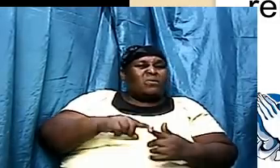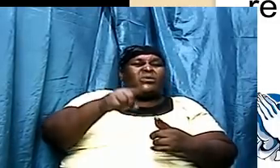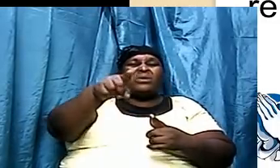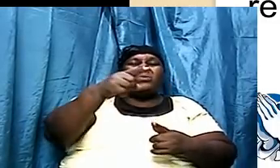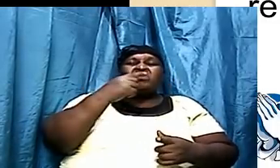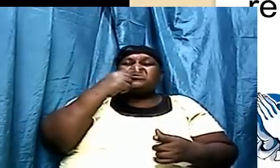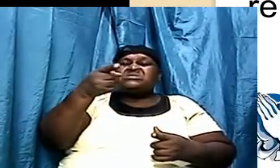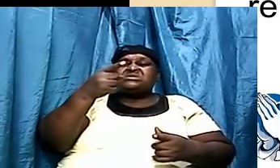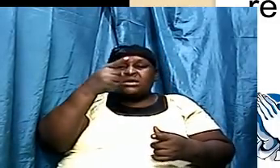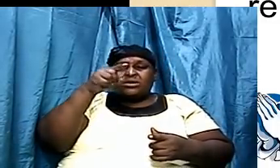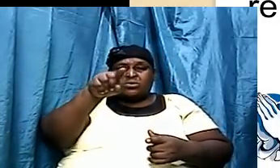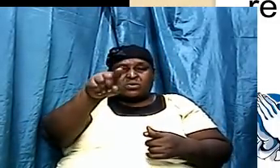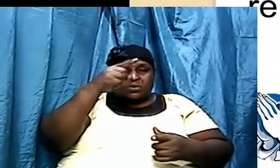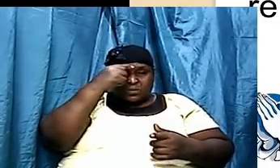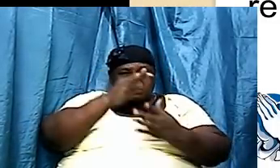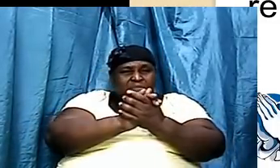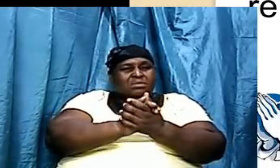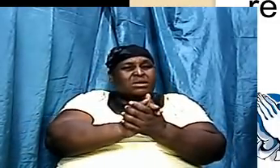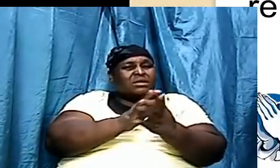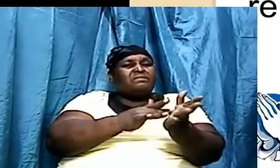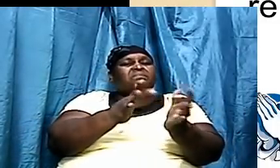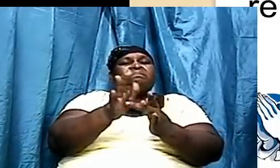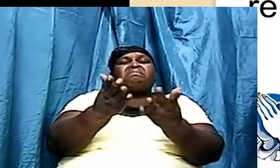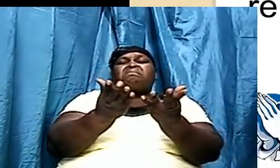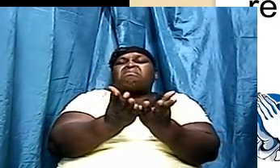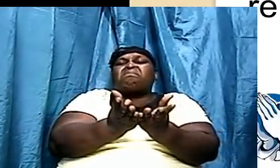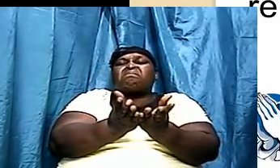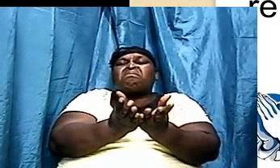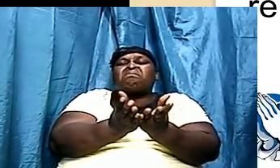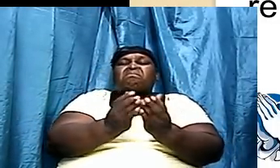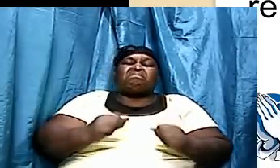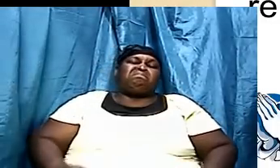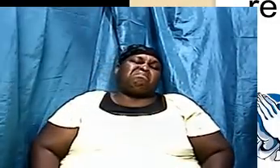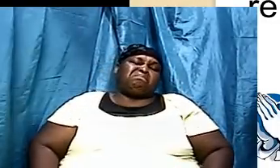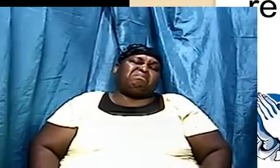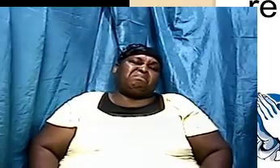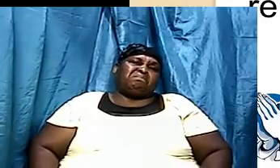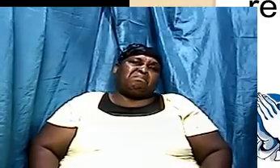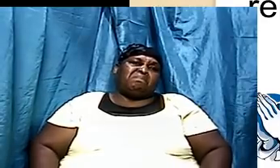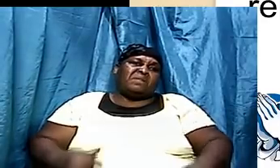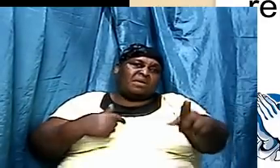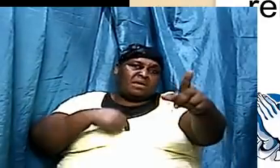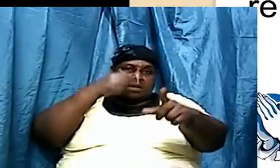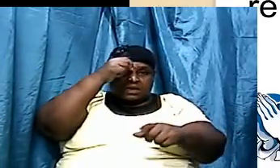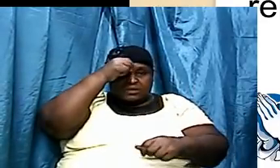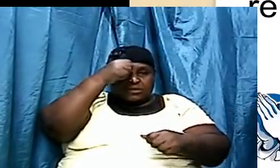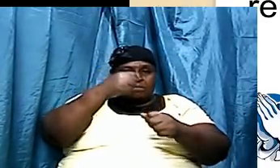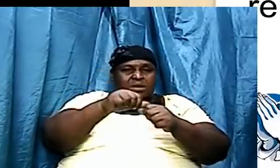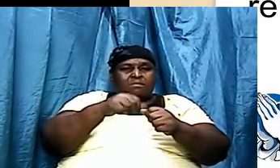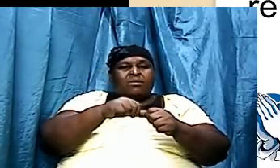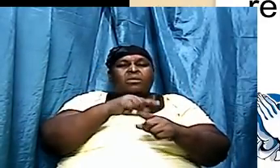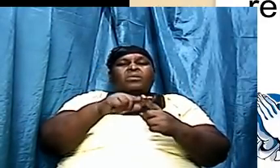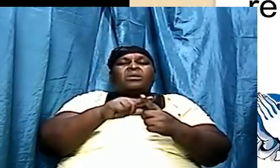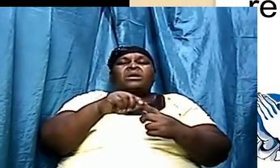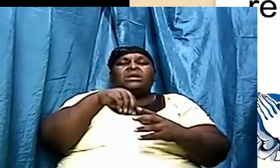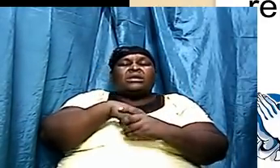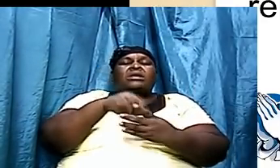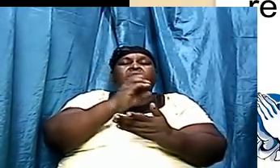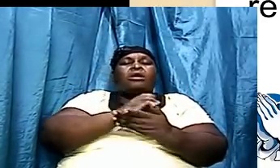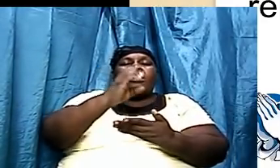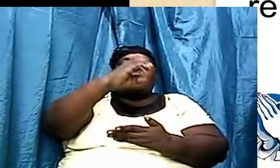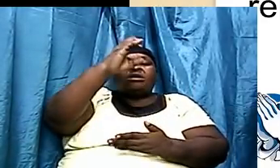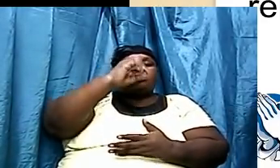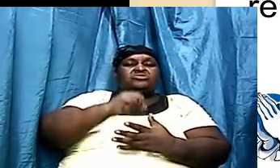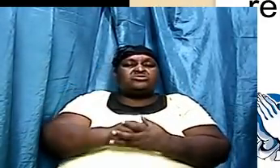believe the Bible. I remember when I was in college and I was in a particular class and I did a particular course that was called